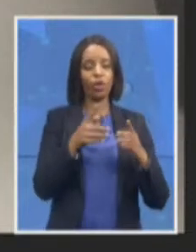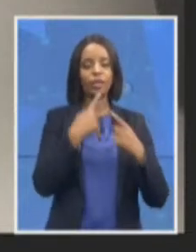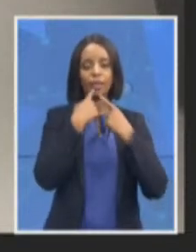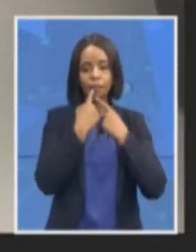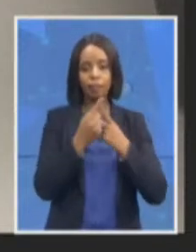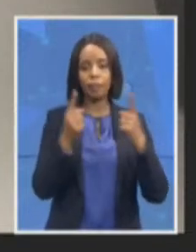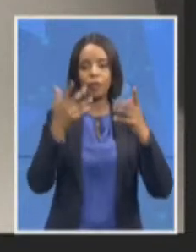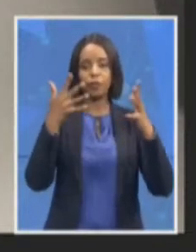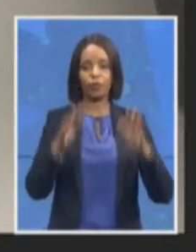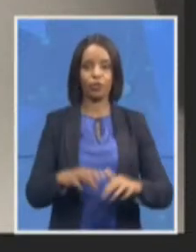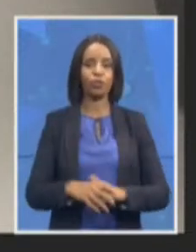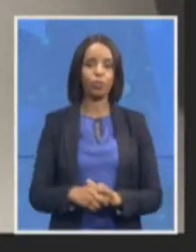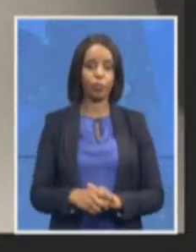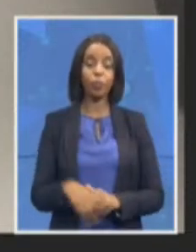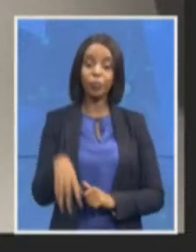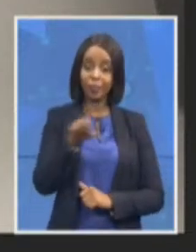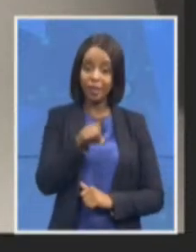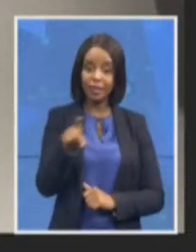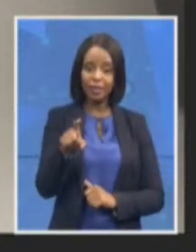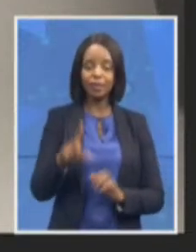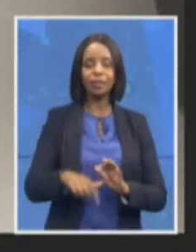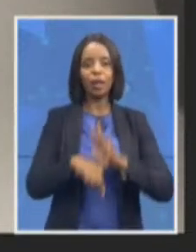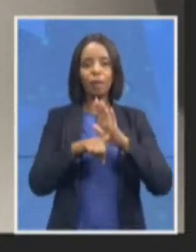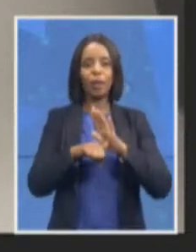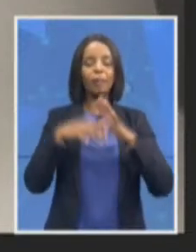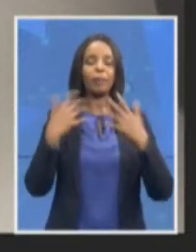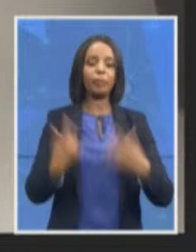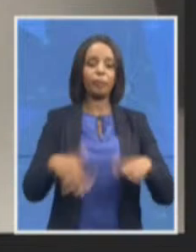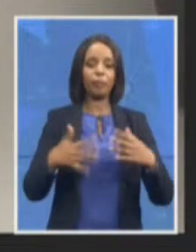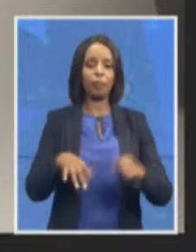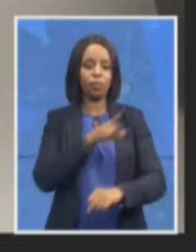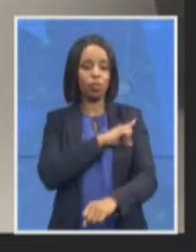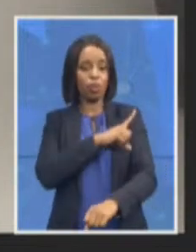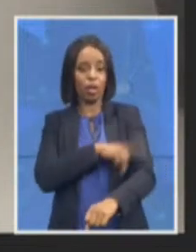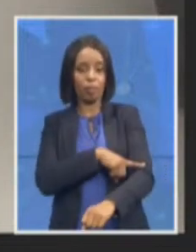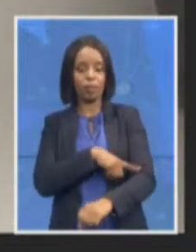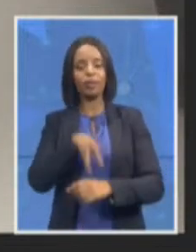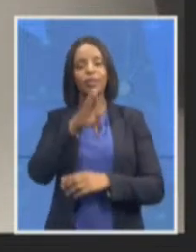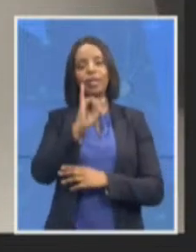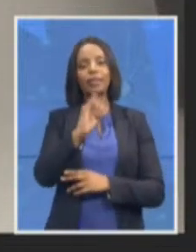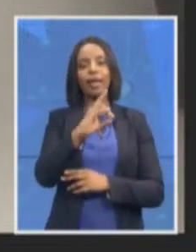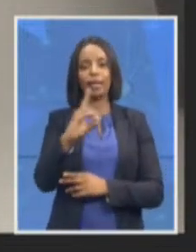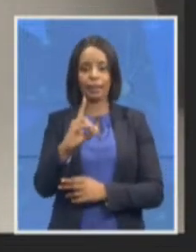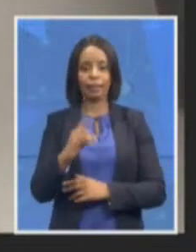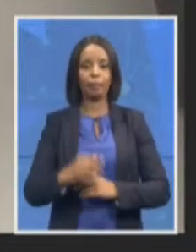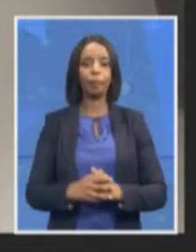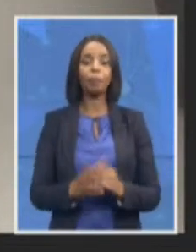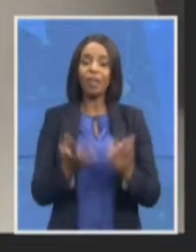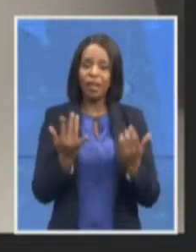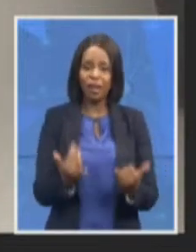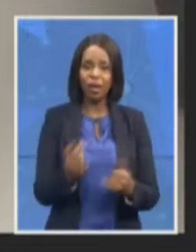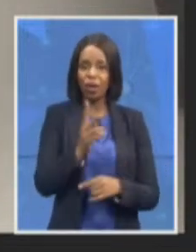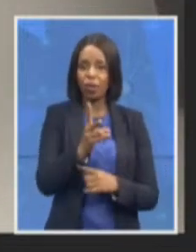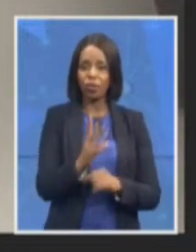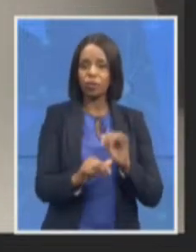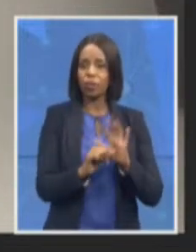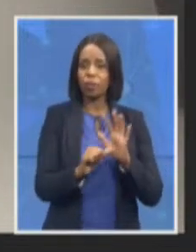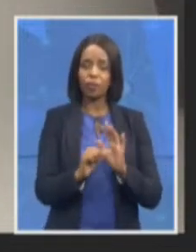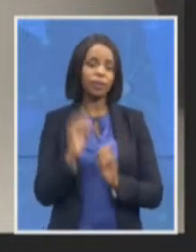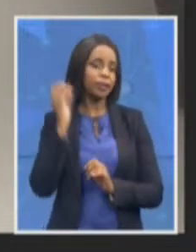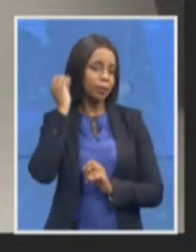strategy to capacitate the ID I think what's also important to note is that the ID is very specifically